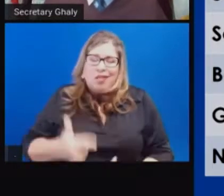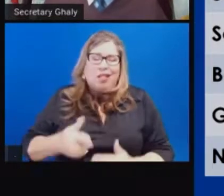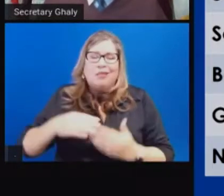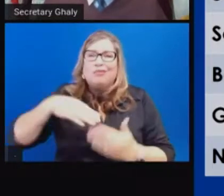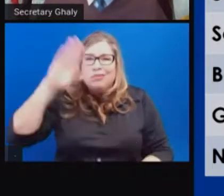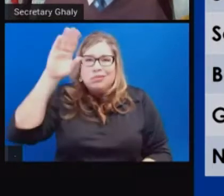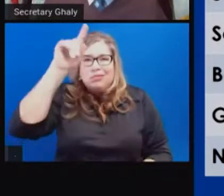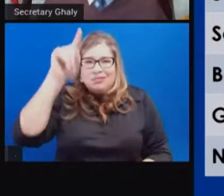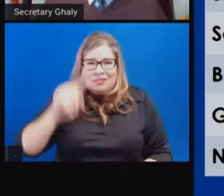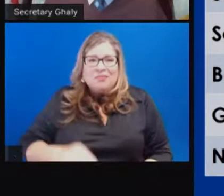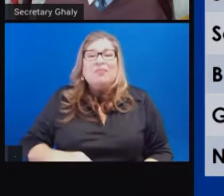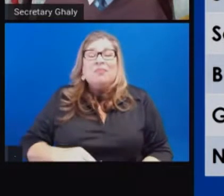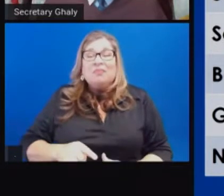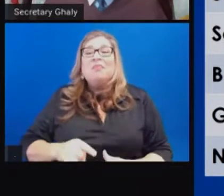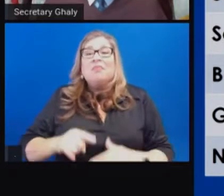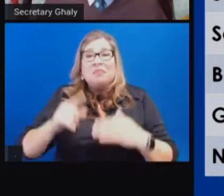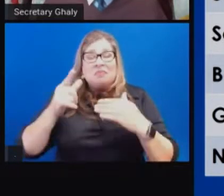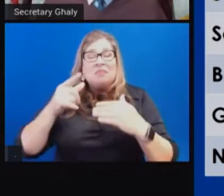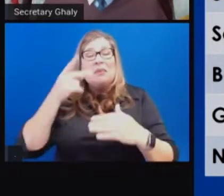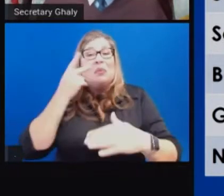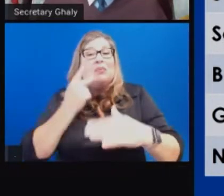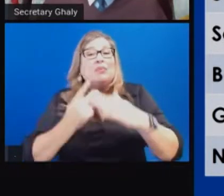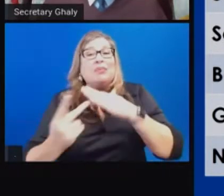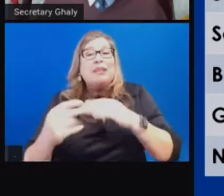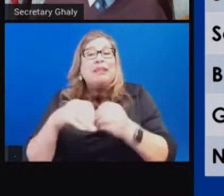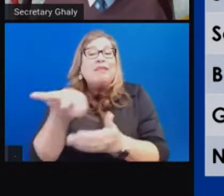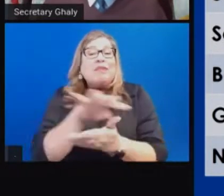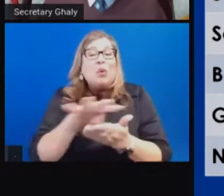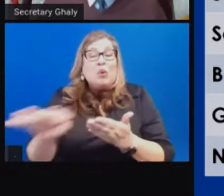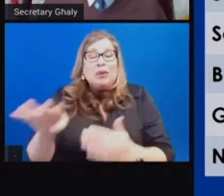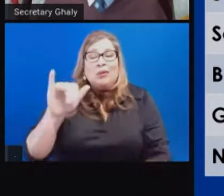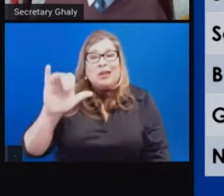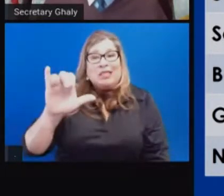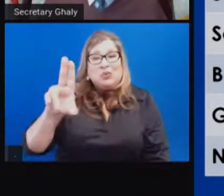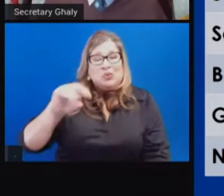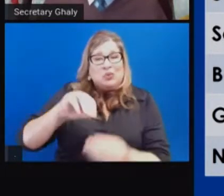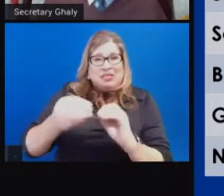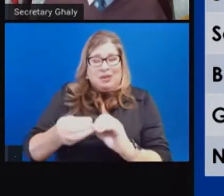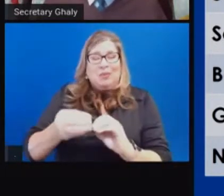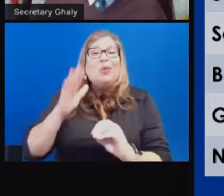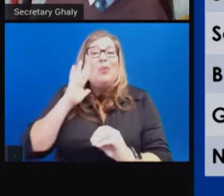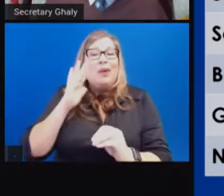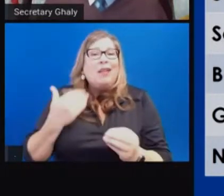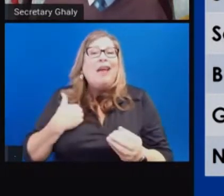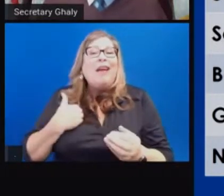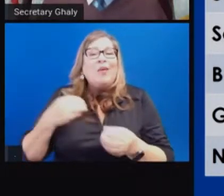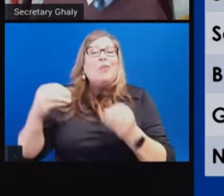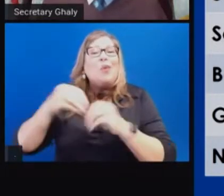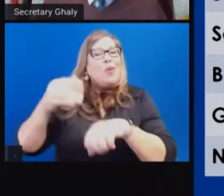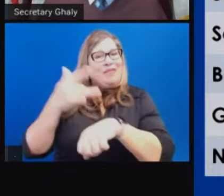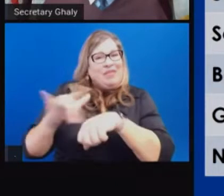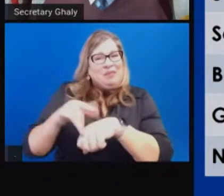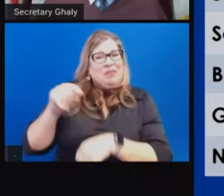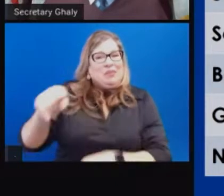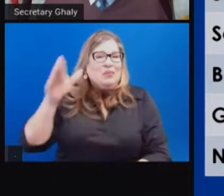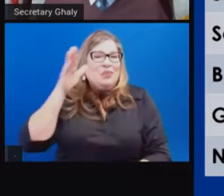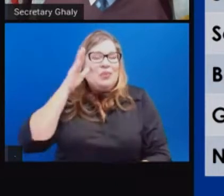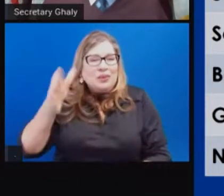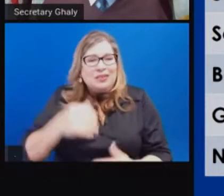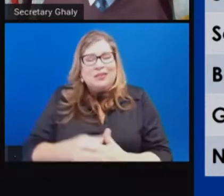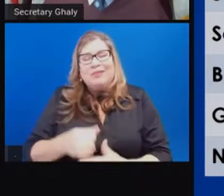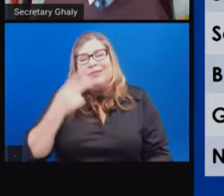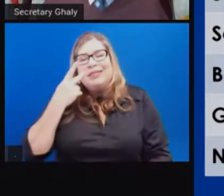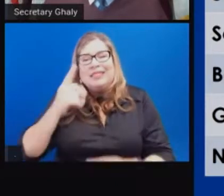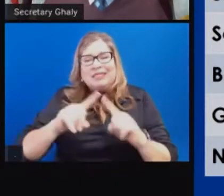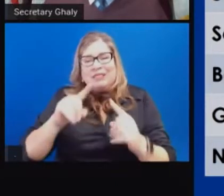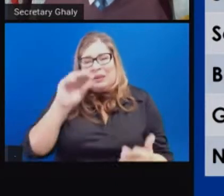of ICU capacity four weeks out. That date would have been to February 21st, you can see here the various percentage